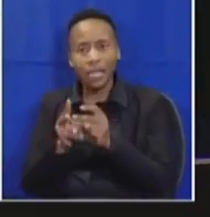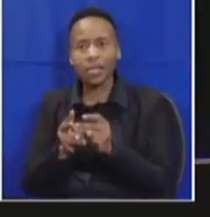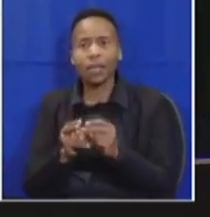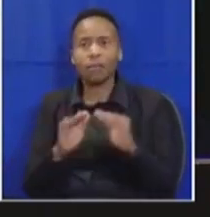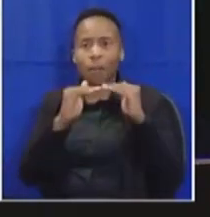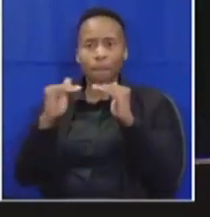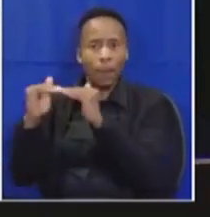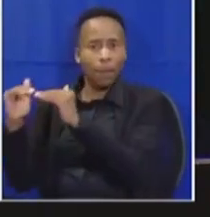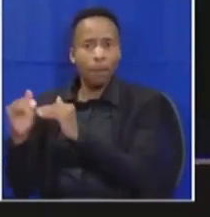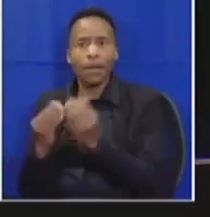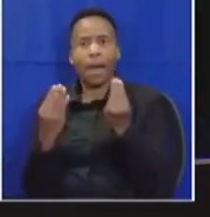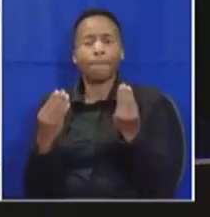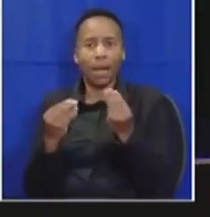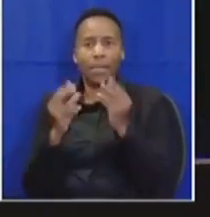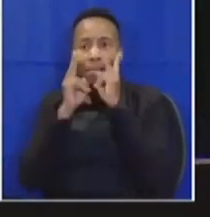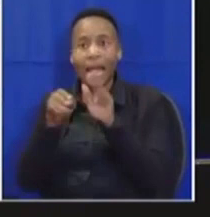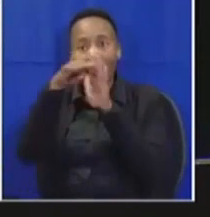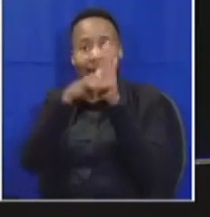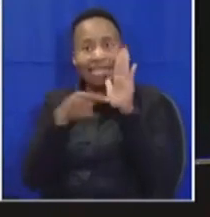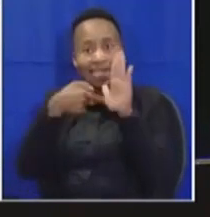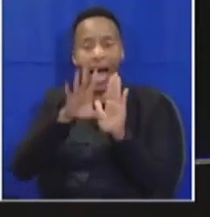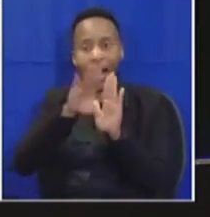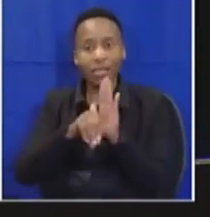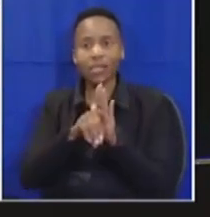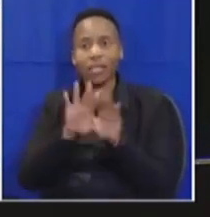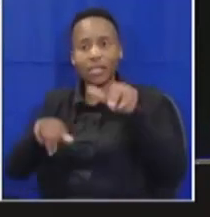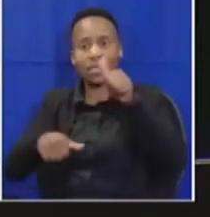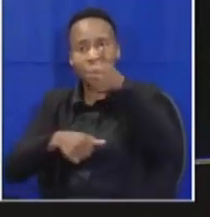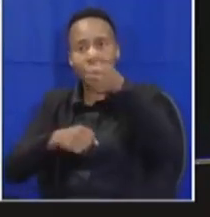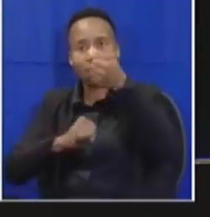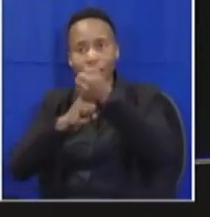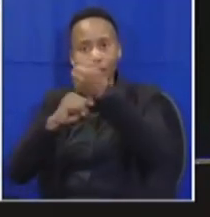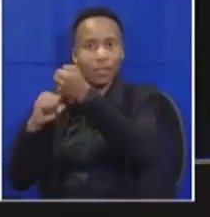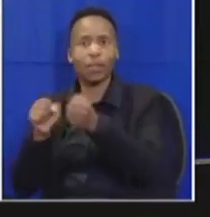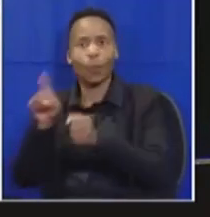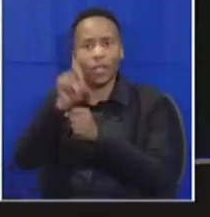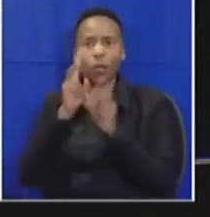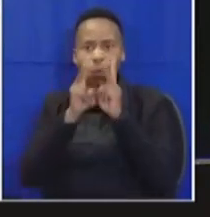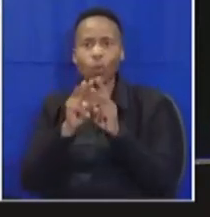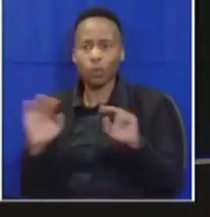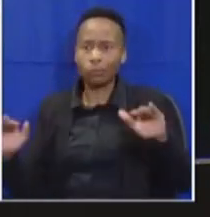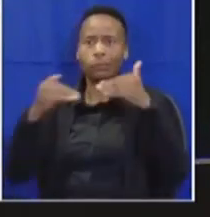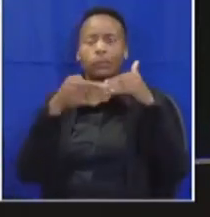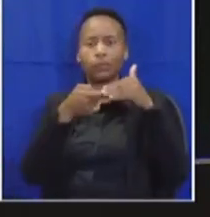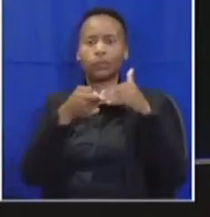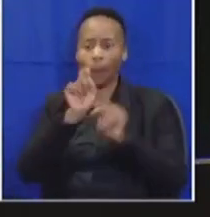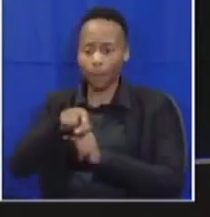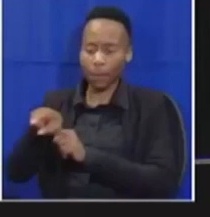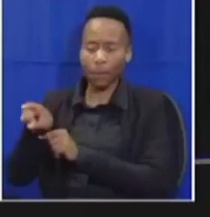when you look at the list of people who are supplementary question and you look against those who press the button you can see there was